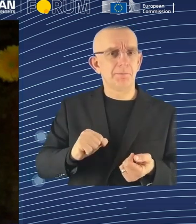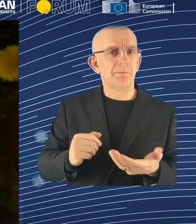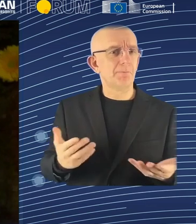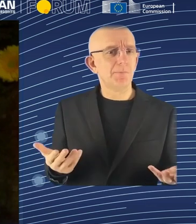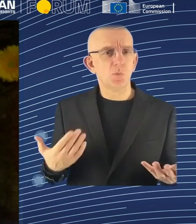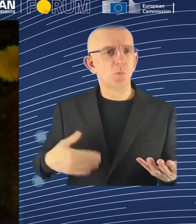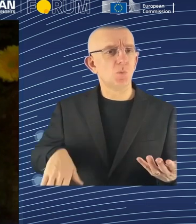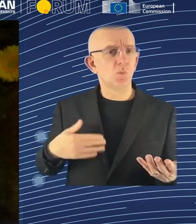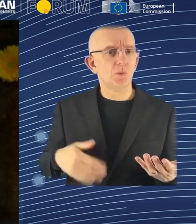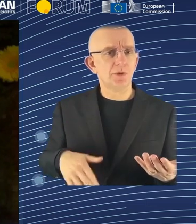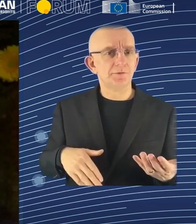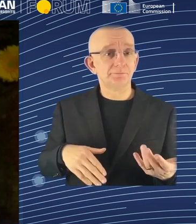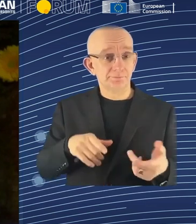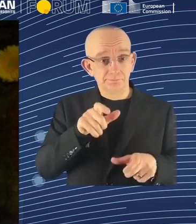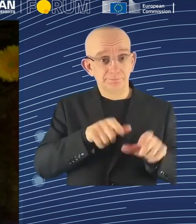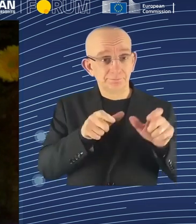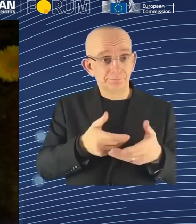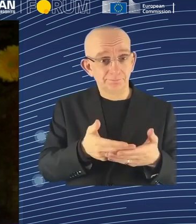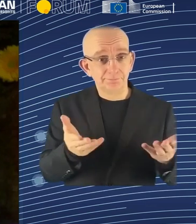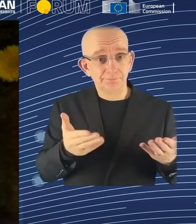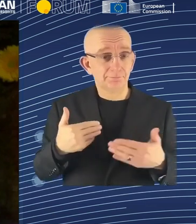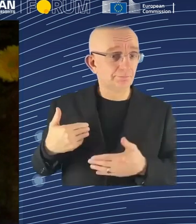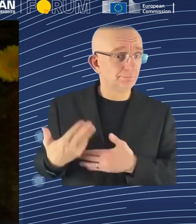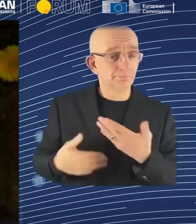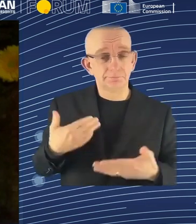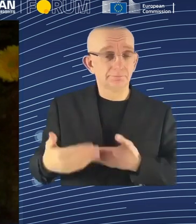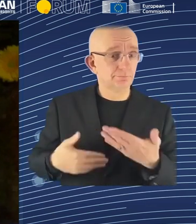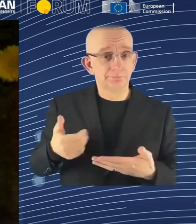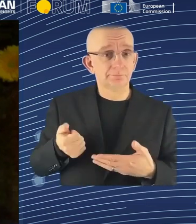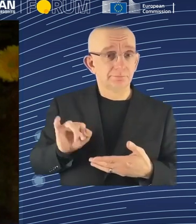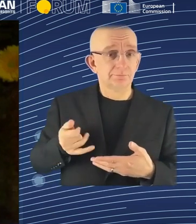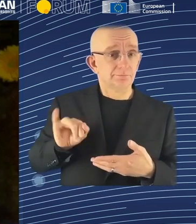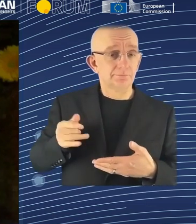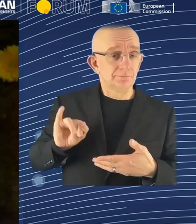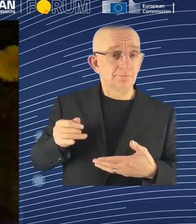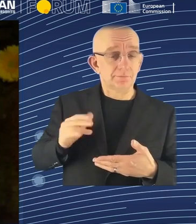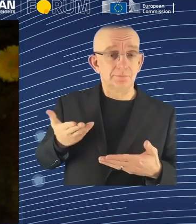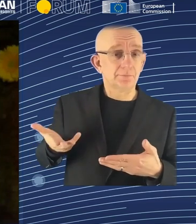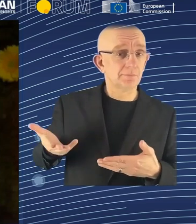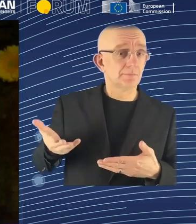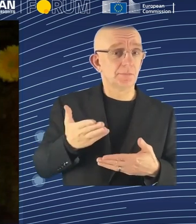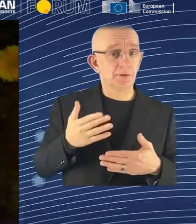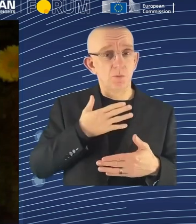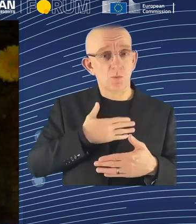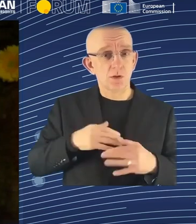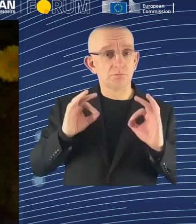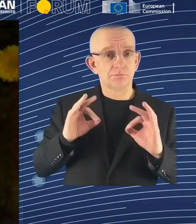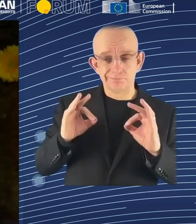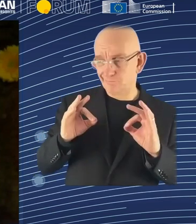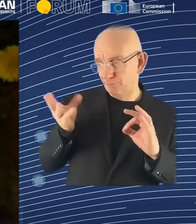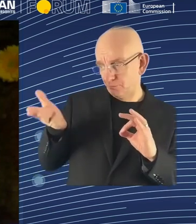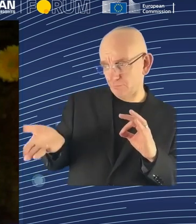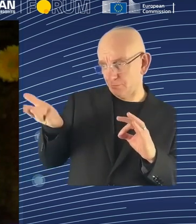try to get better matching. And that is very new in